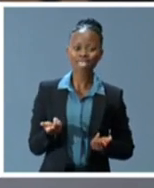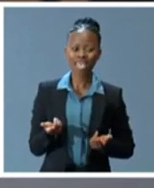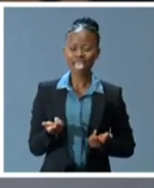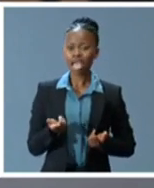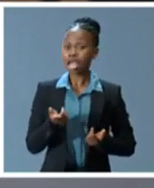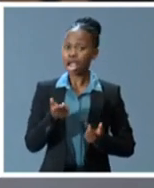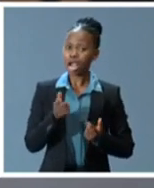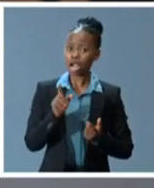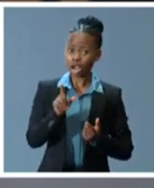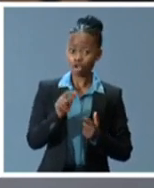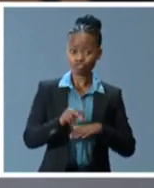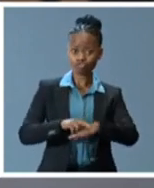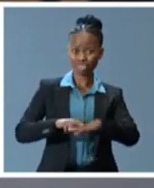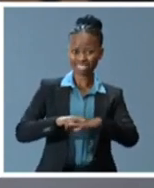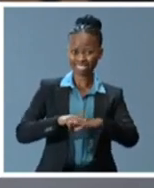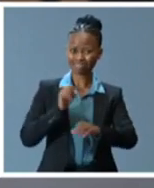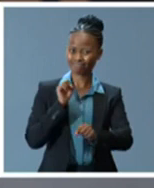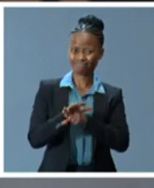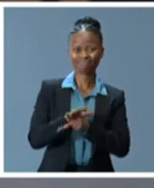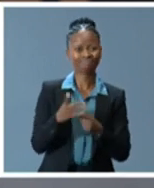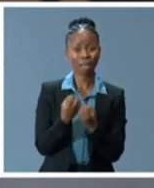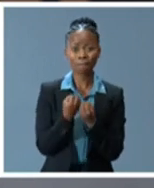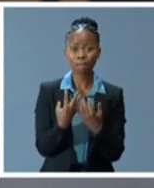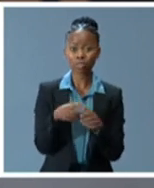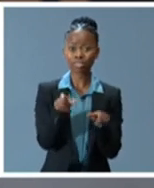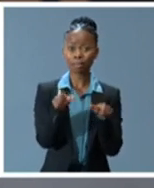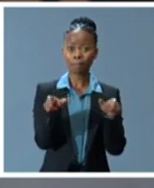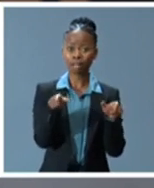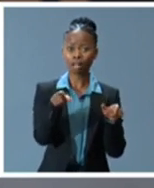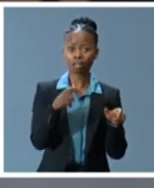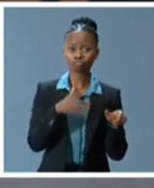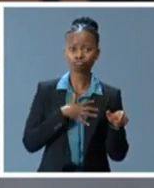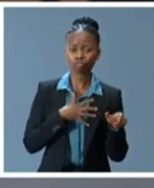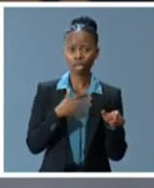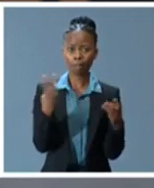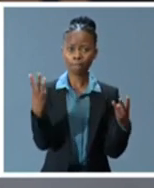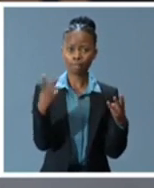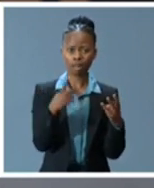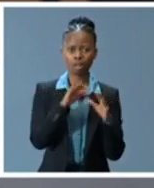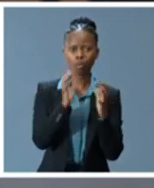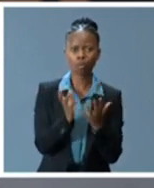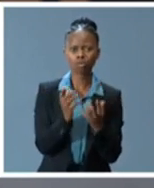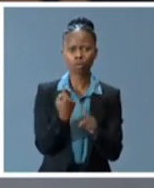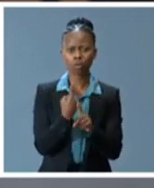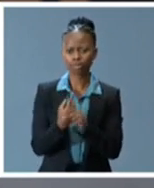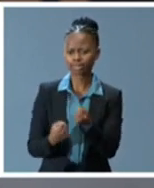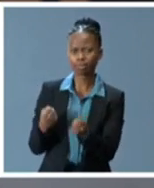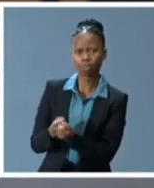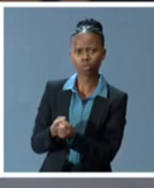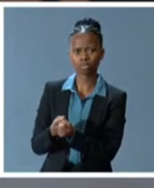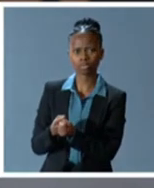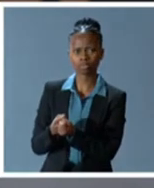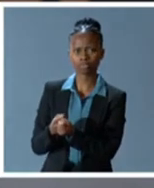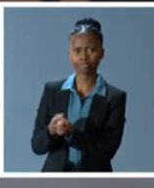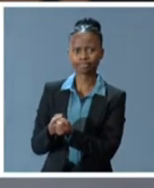of racial pride. Many people of goodwill around the world supported the oppressed